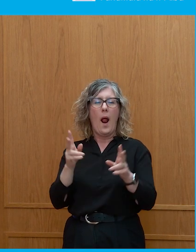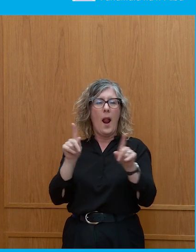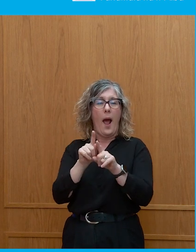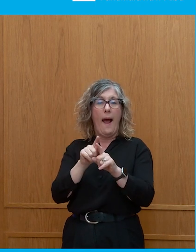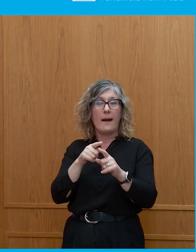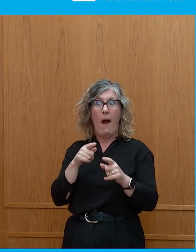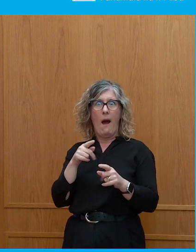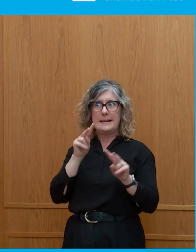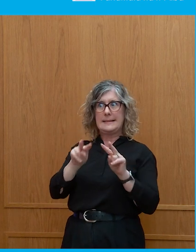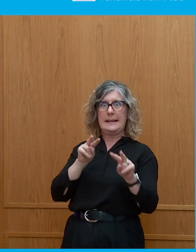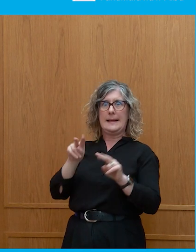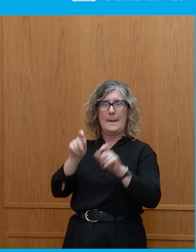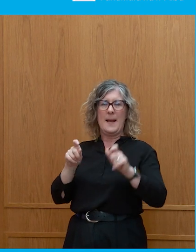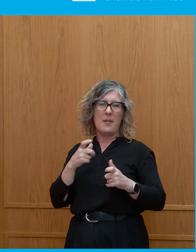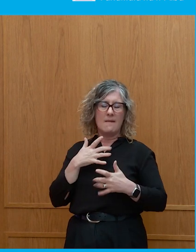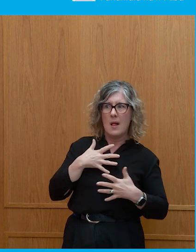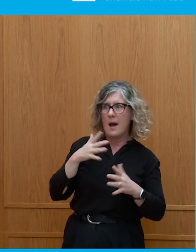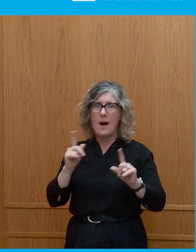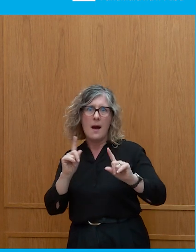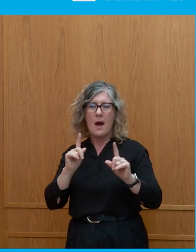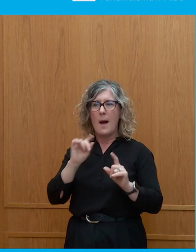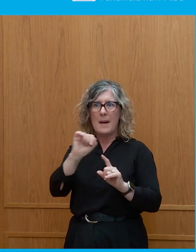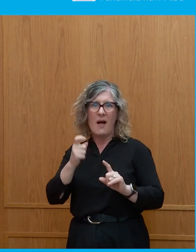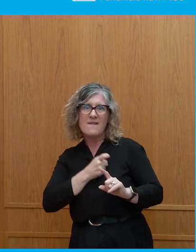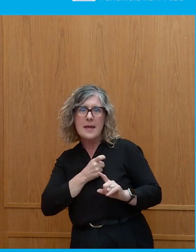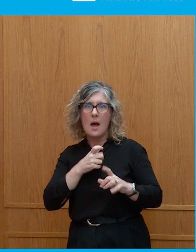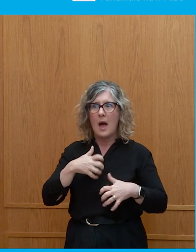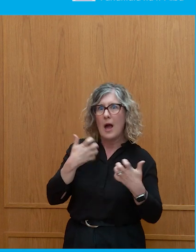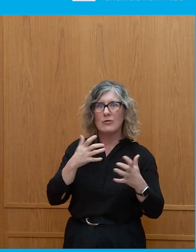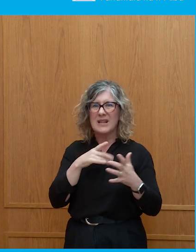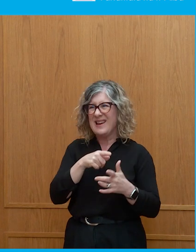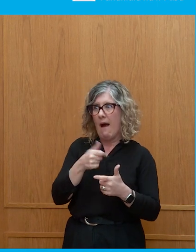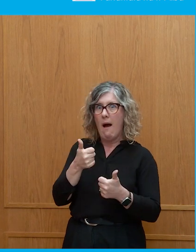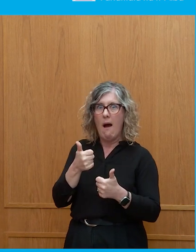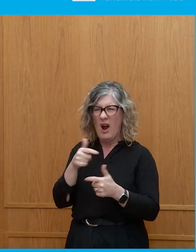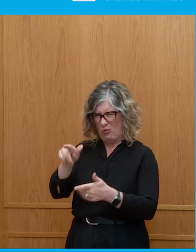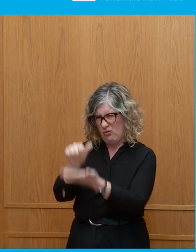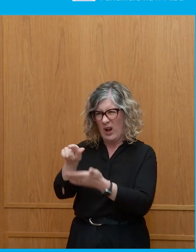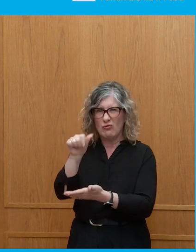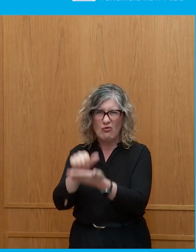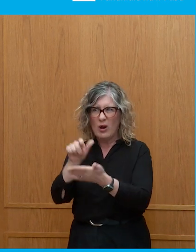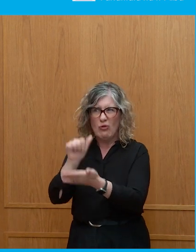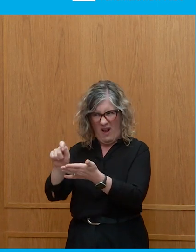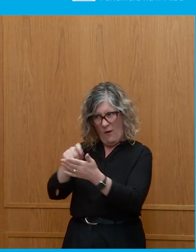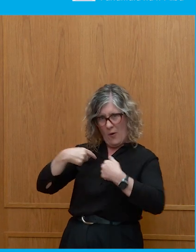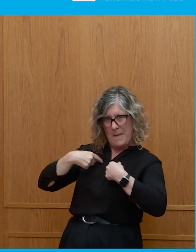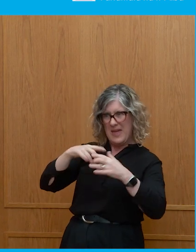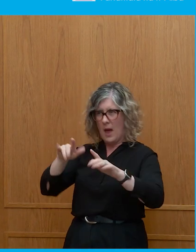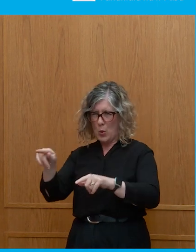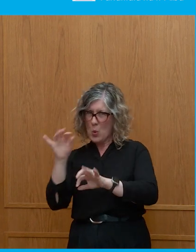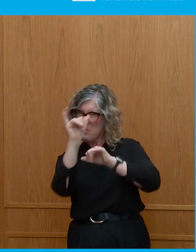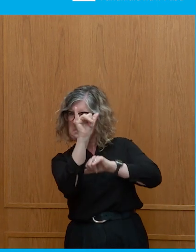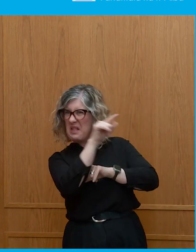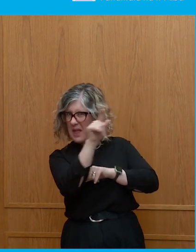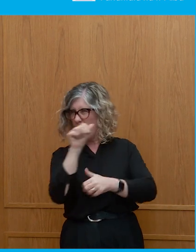and to exacerbate it and to play on people's fears. And, you know, you're right to be mistrustful. You're right to question – well, not to question